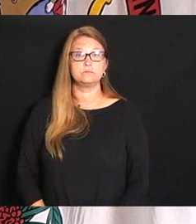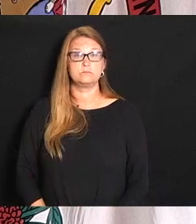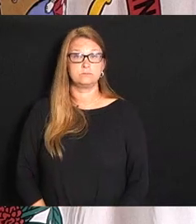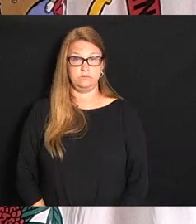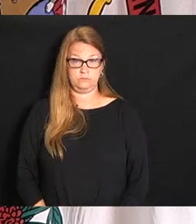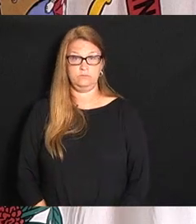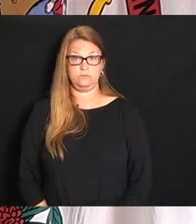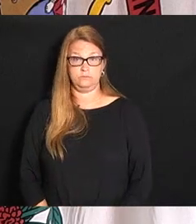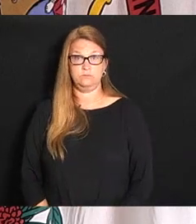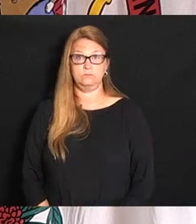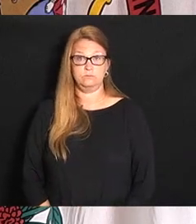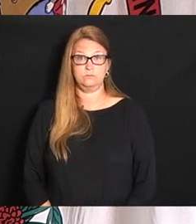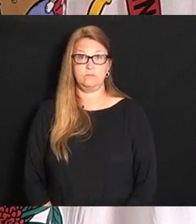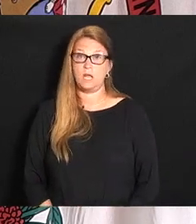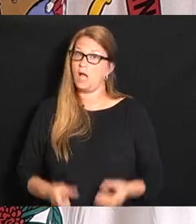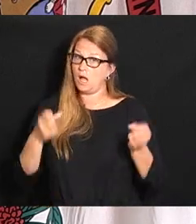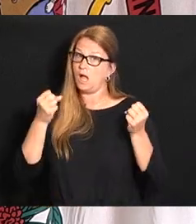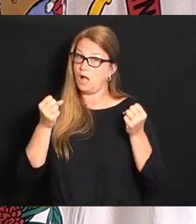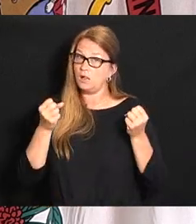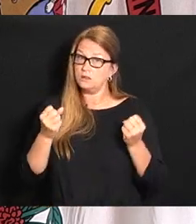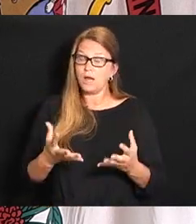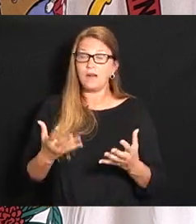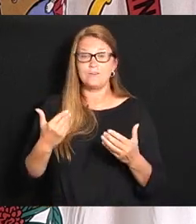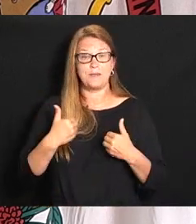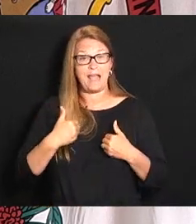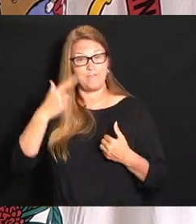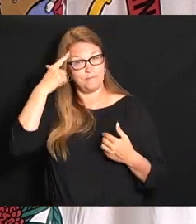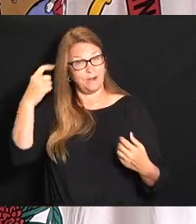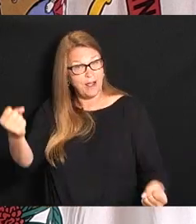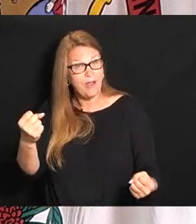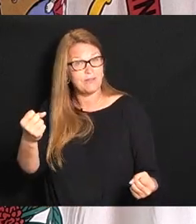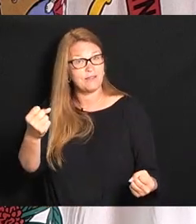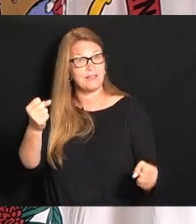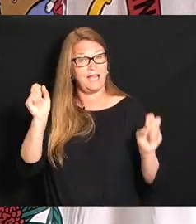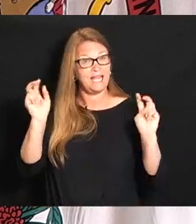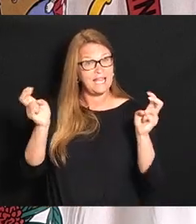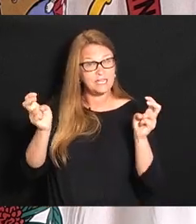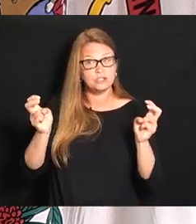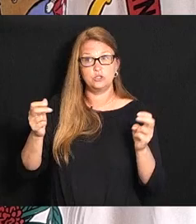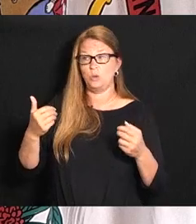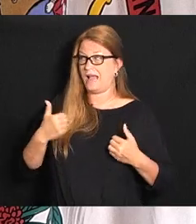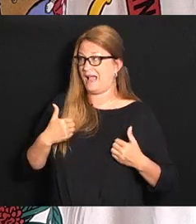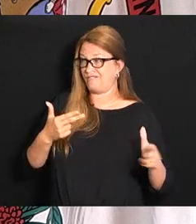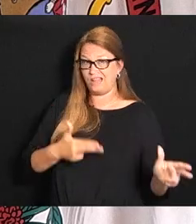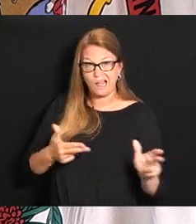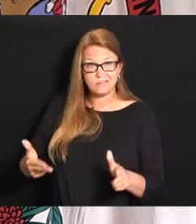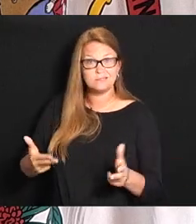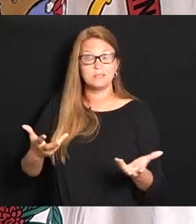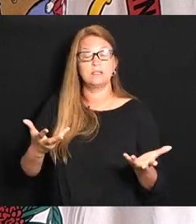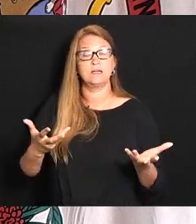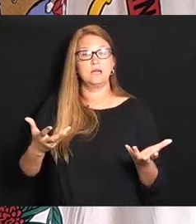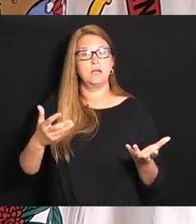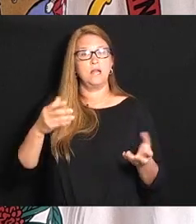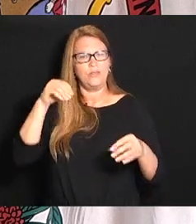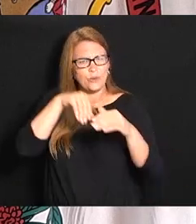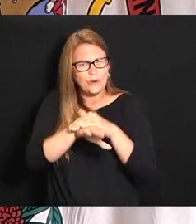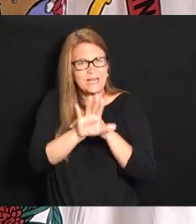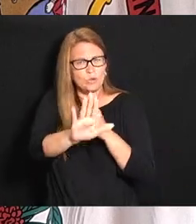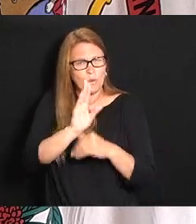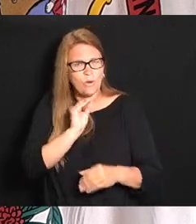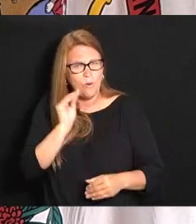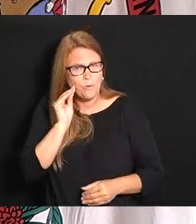and a lot of those people have big time mental health issues and a lot of those people are carrying guns and everything and they're in your house